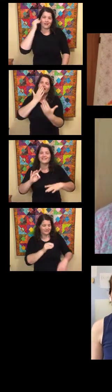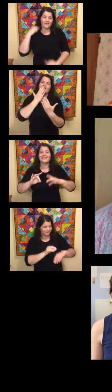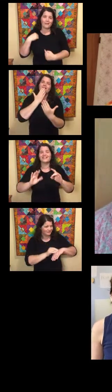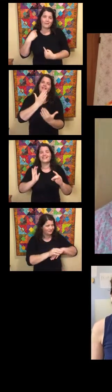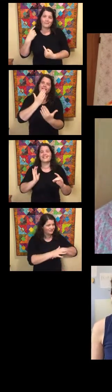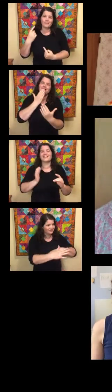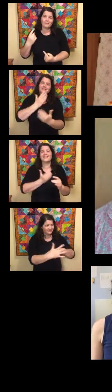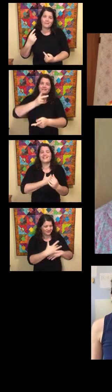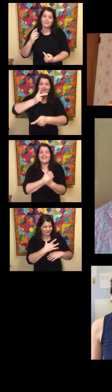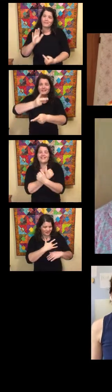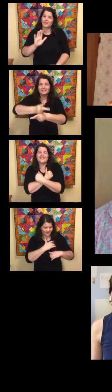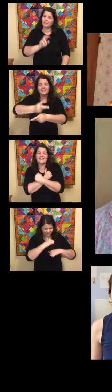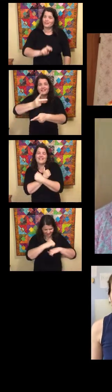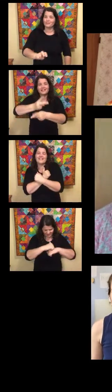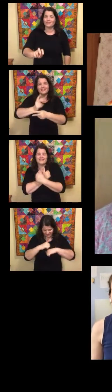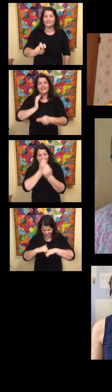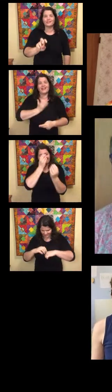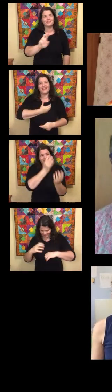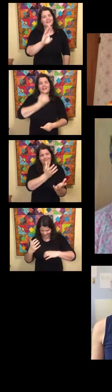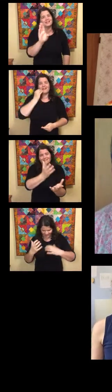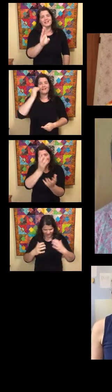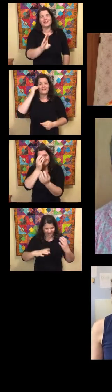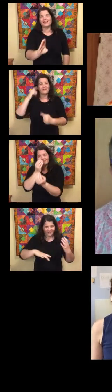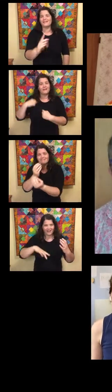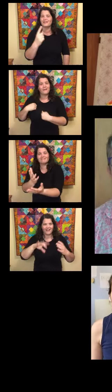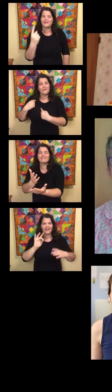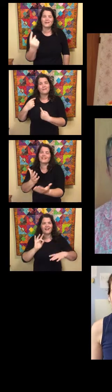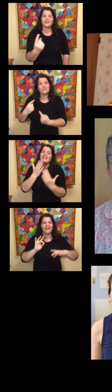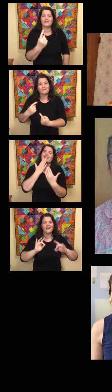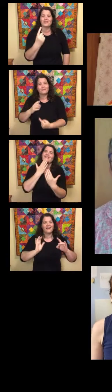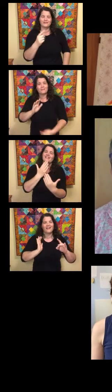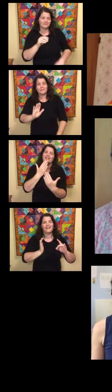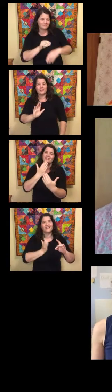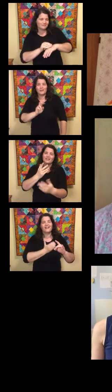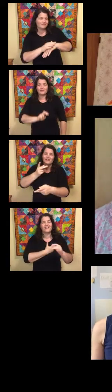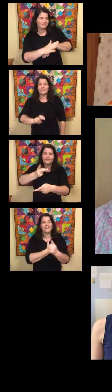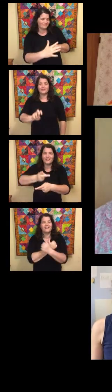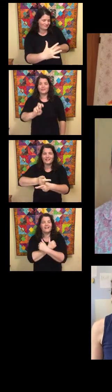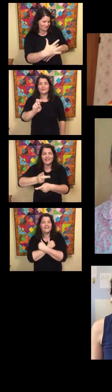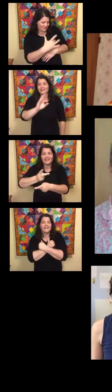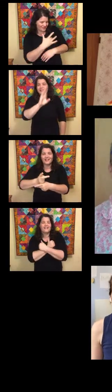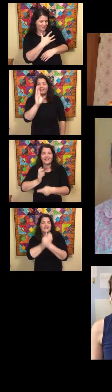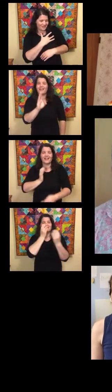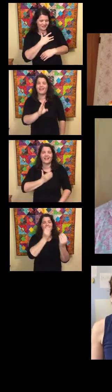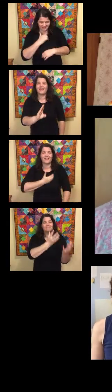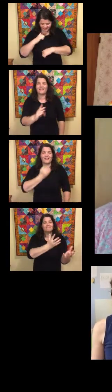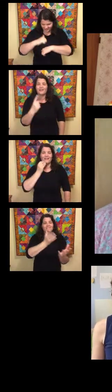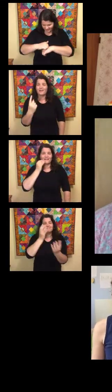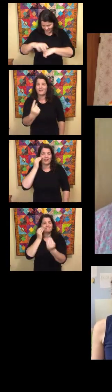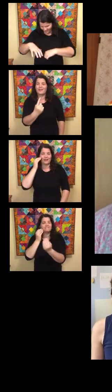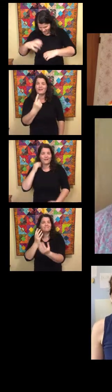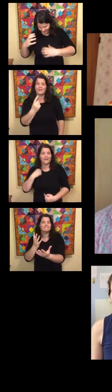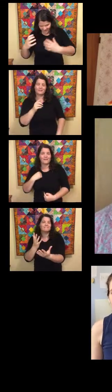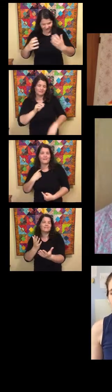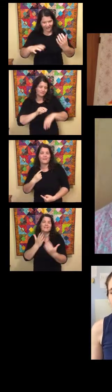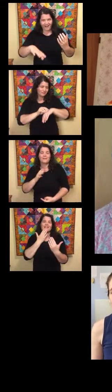others might